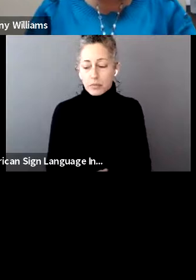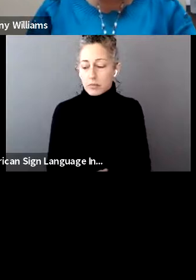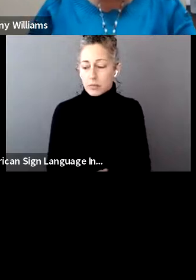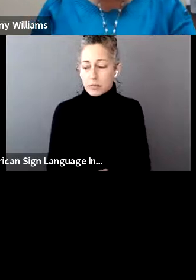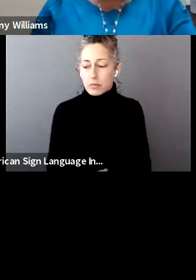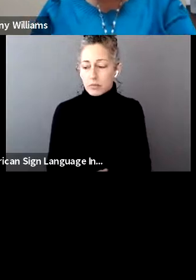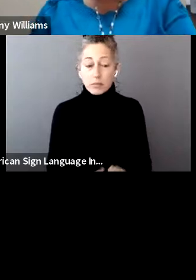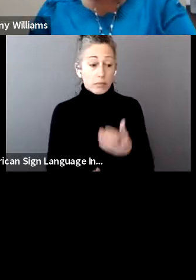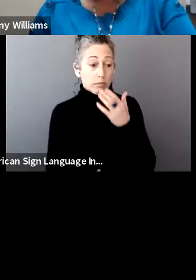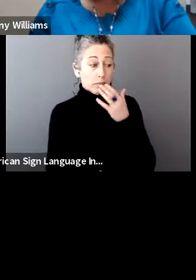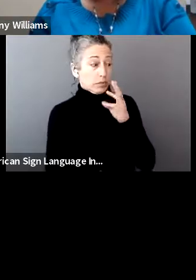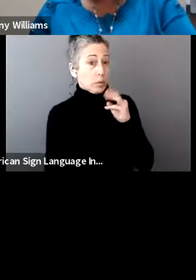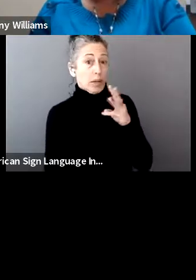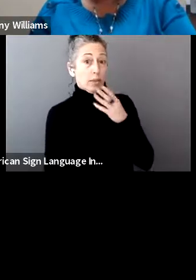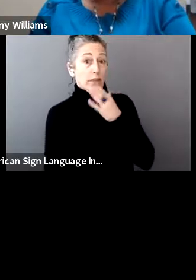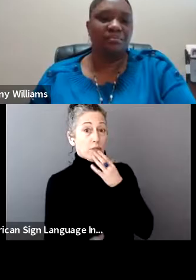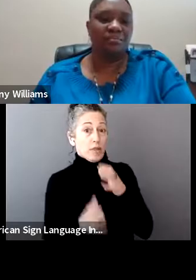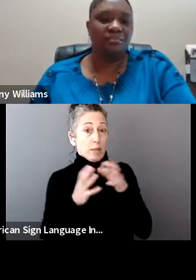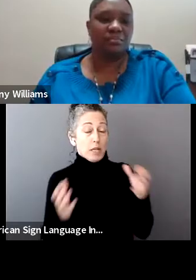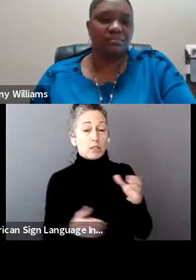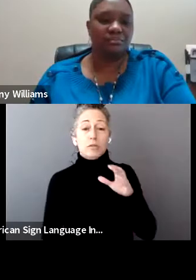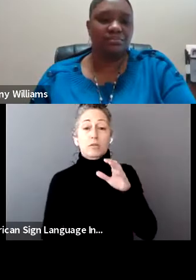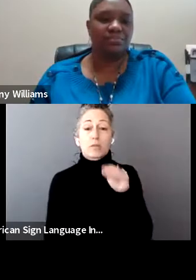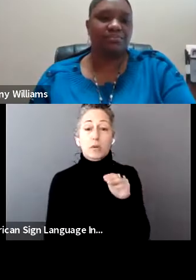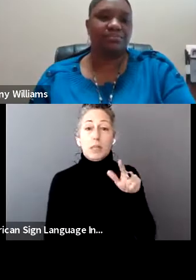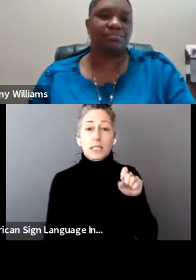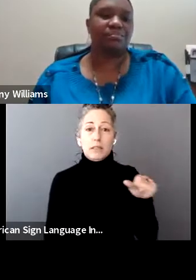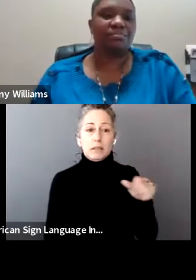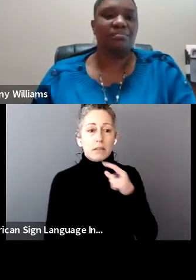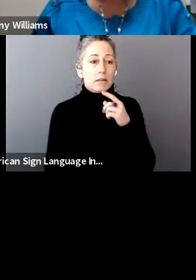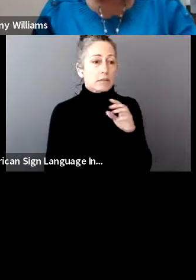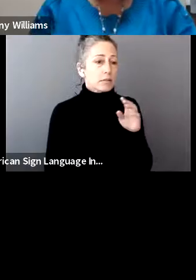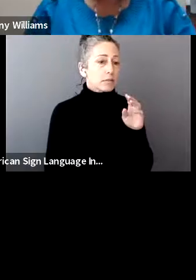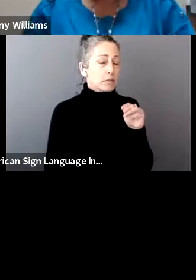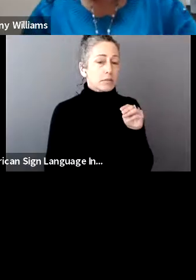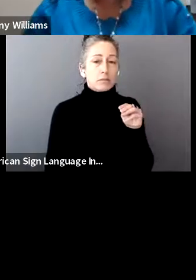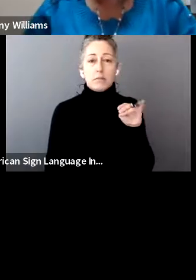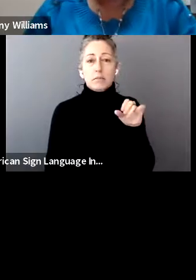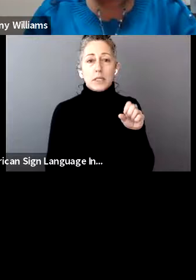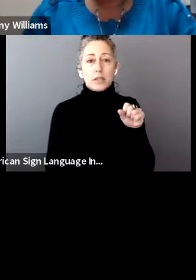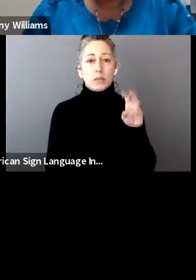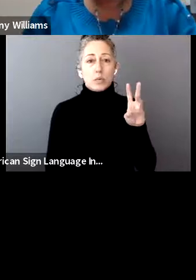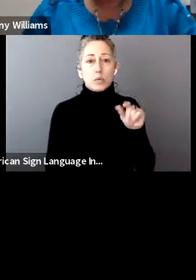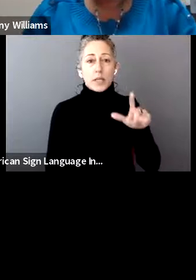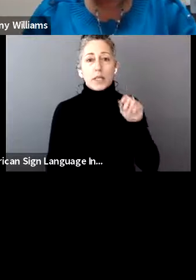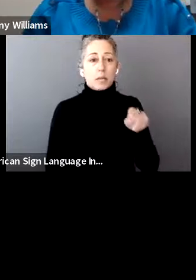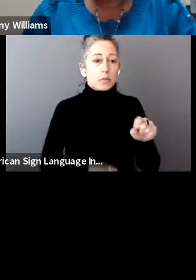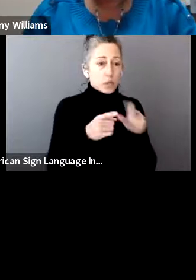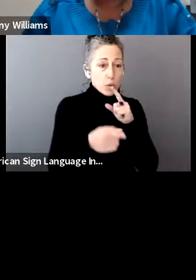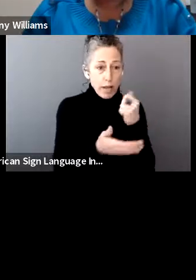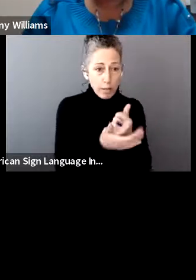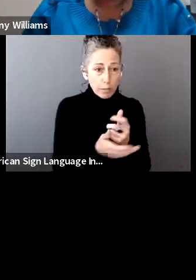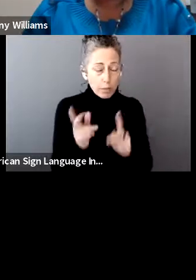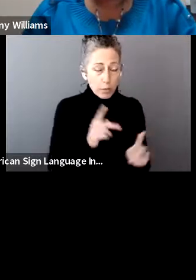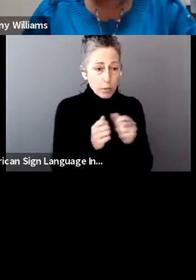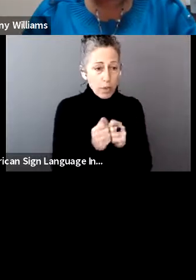Thank you very much, Ms. Stark. And Ms. Williams, certainly you help individuals and small businesses with their taxes.